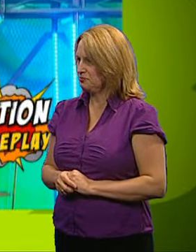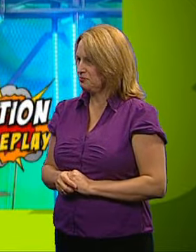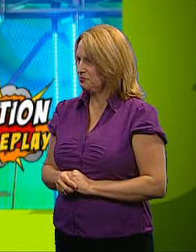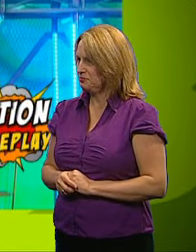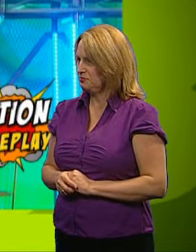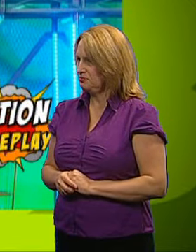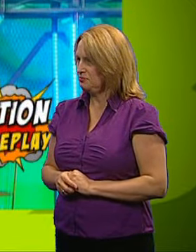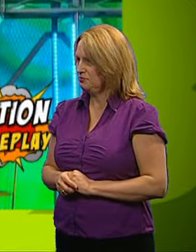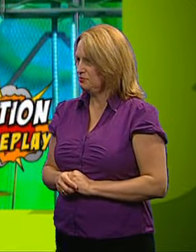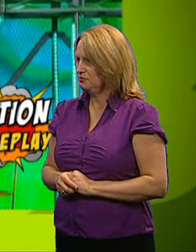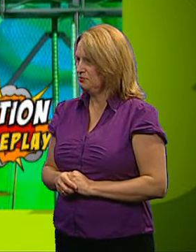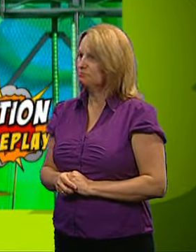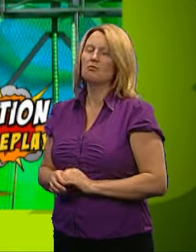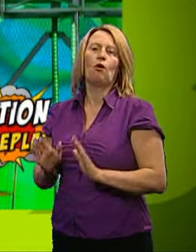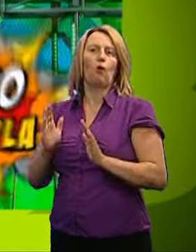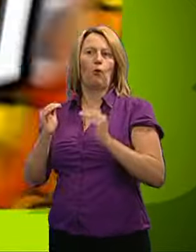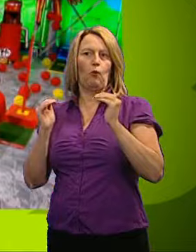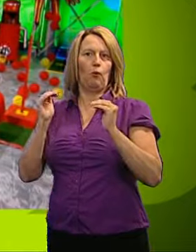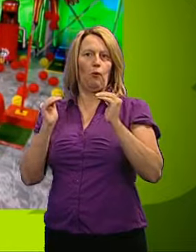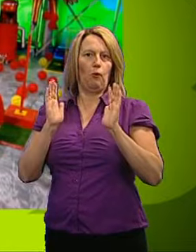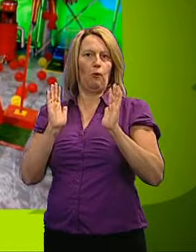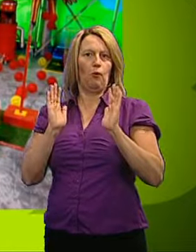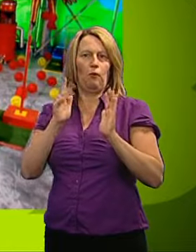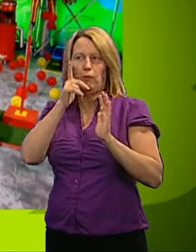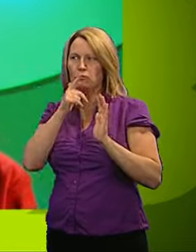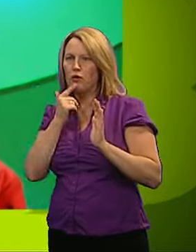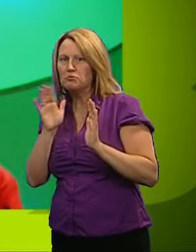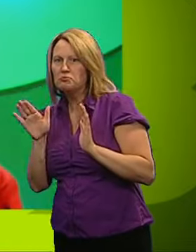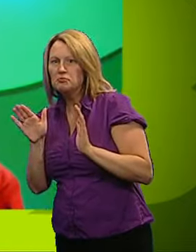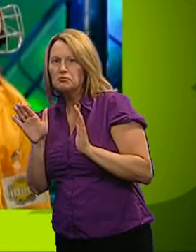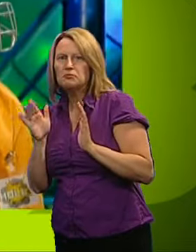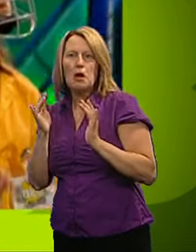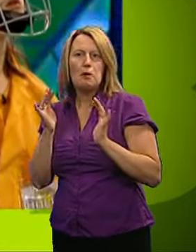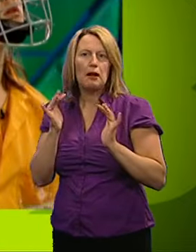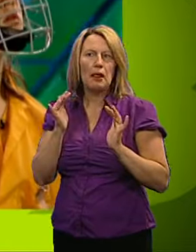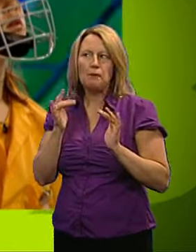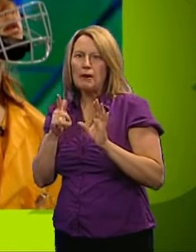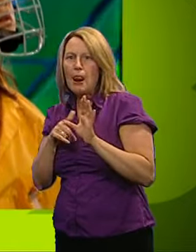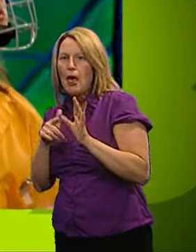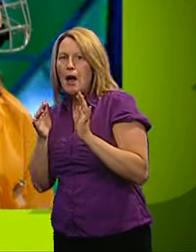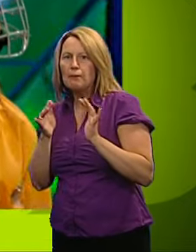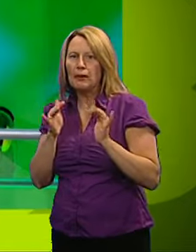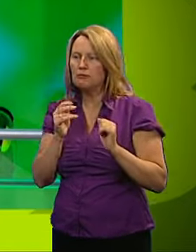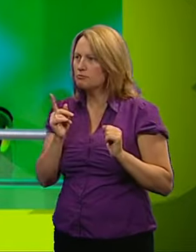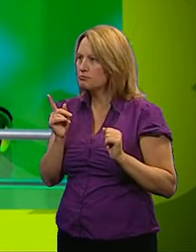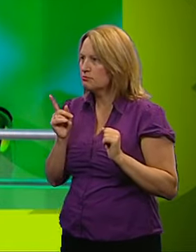That last one was a close one for you, reds. That really was. So, lab rat, for the yellows, how many do we have?